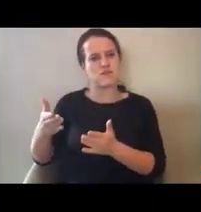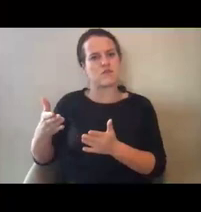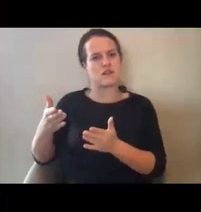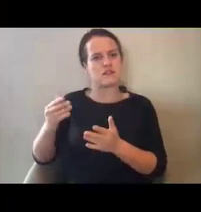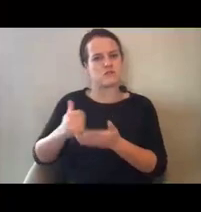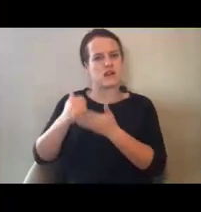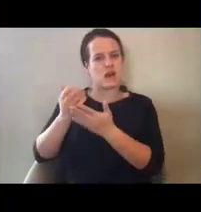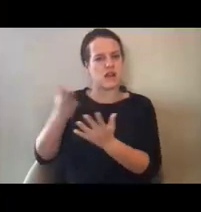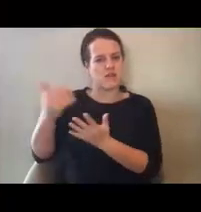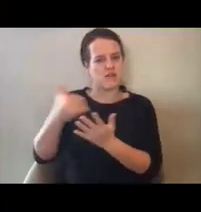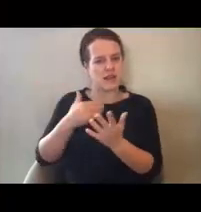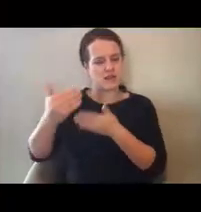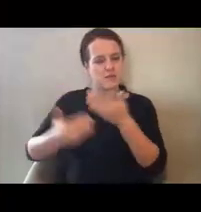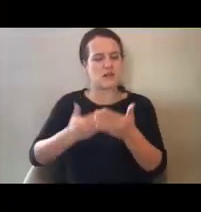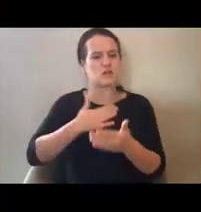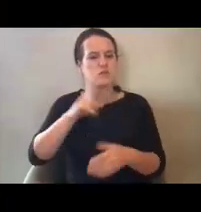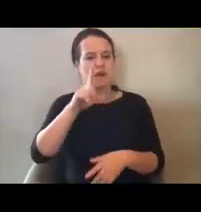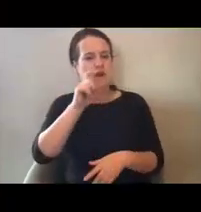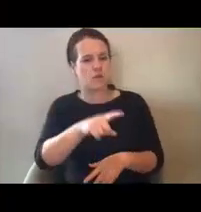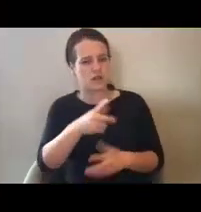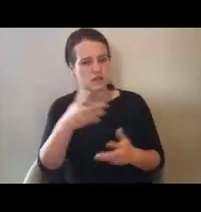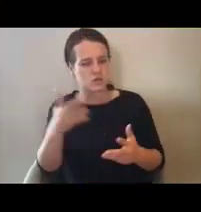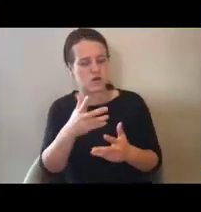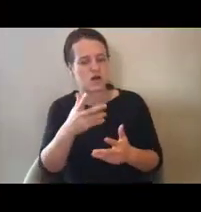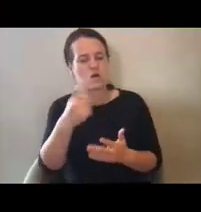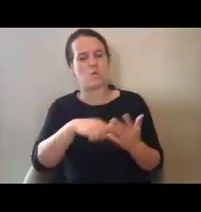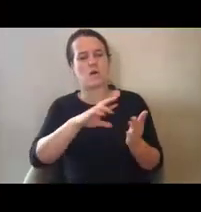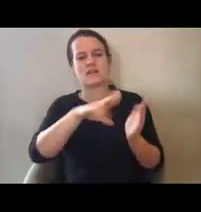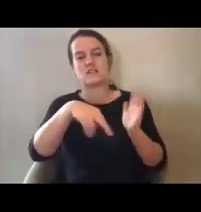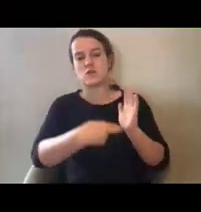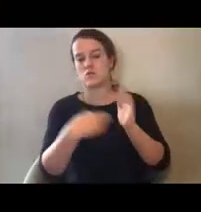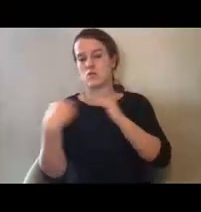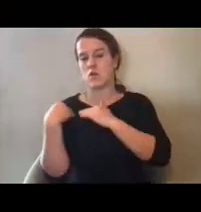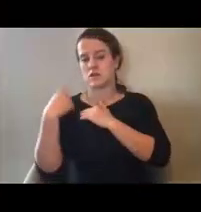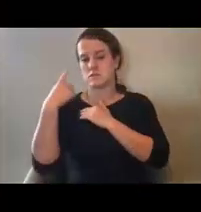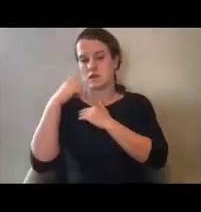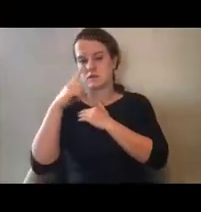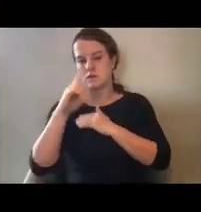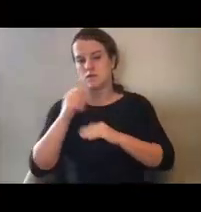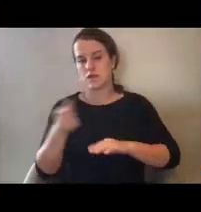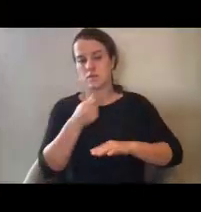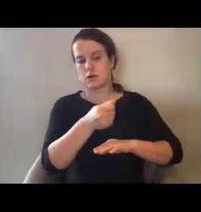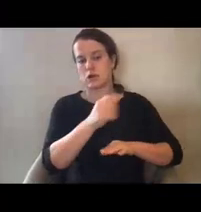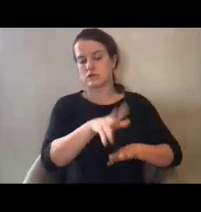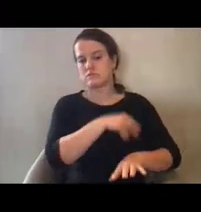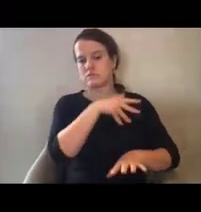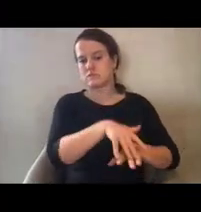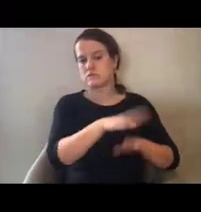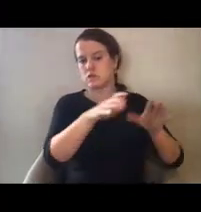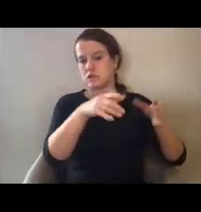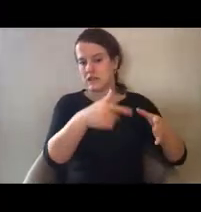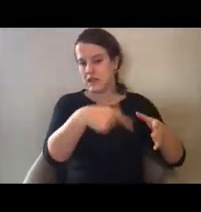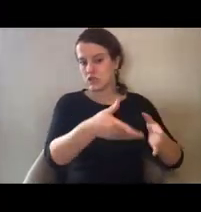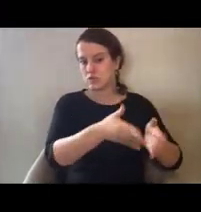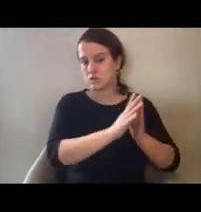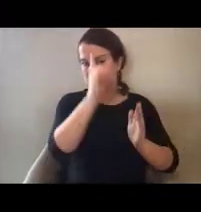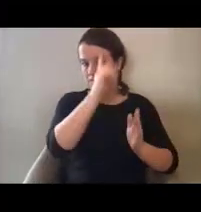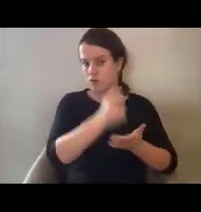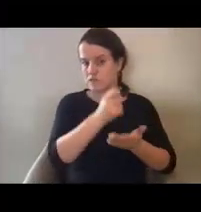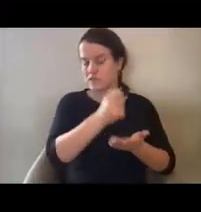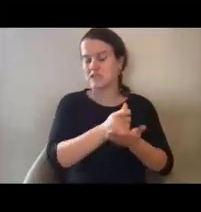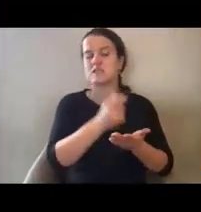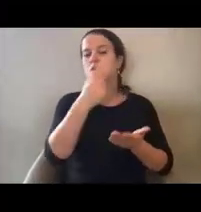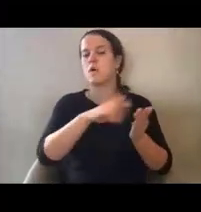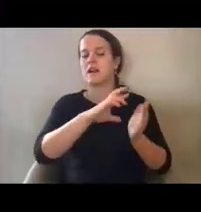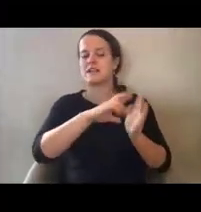what will the scope of the program delivery managers assigned to tribal nations that request them for assistance? What will the